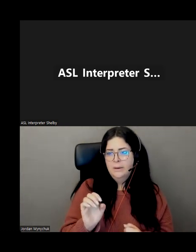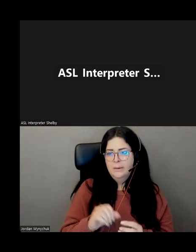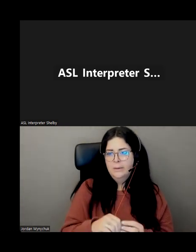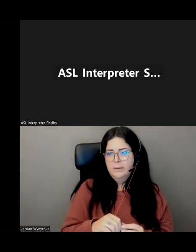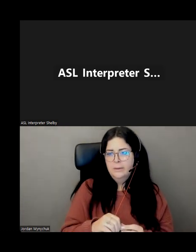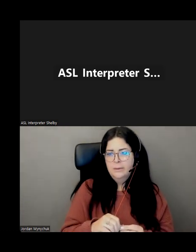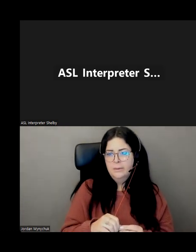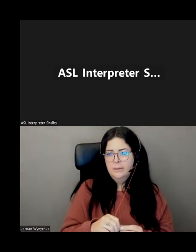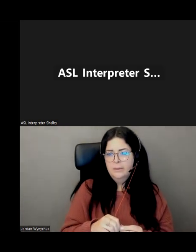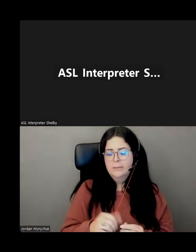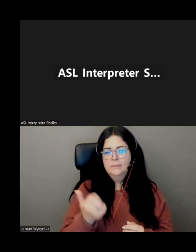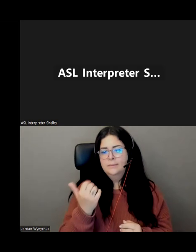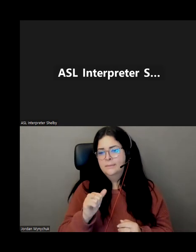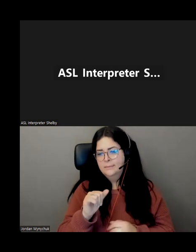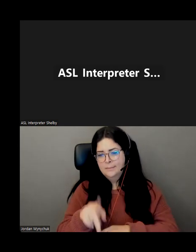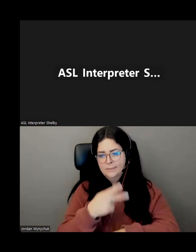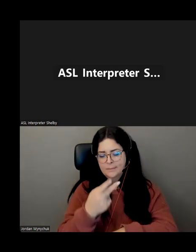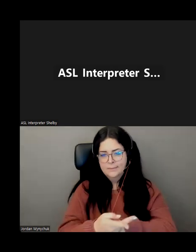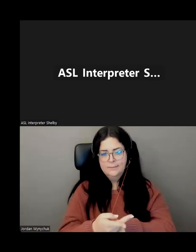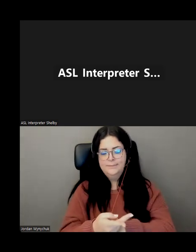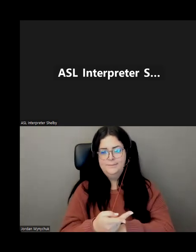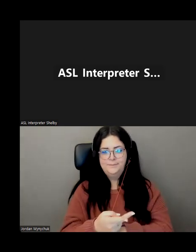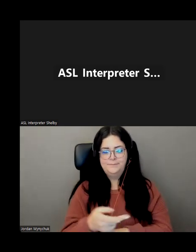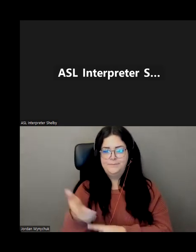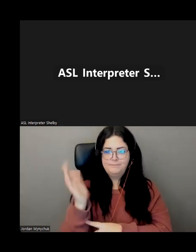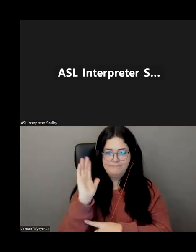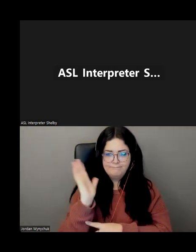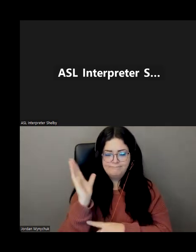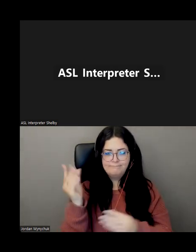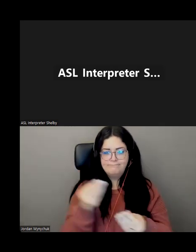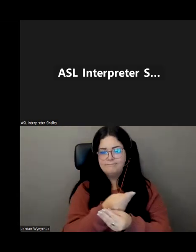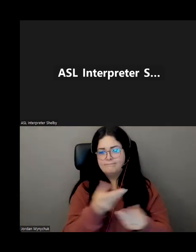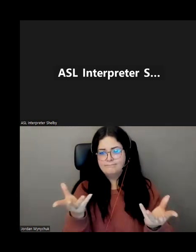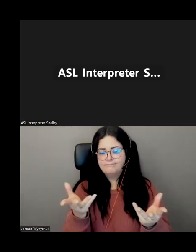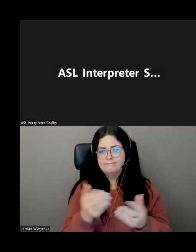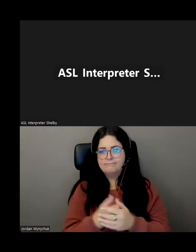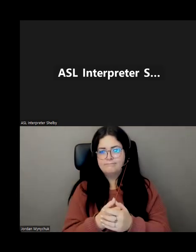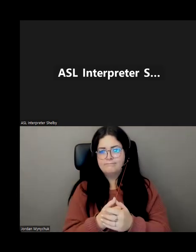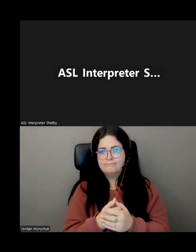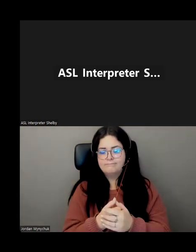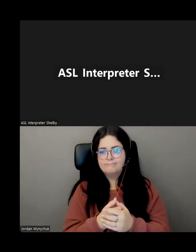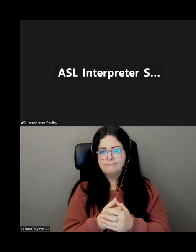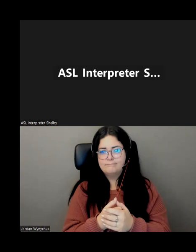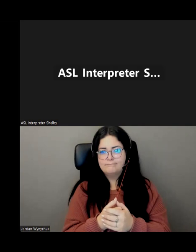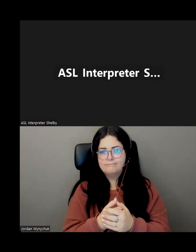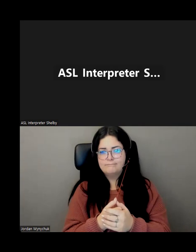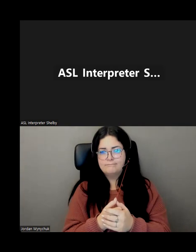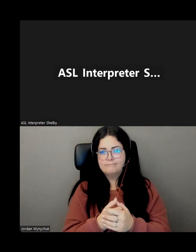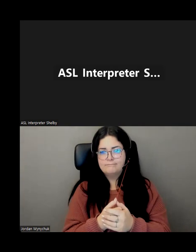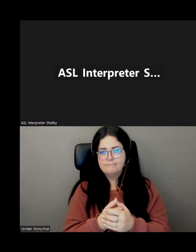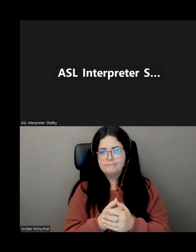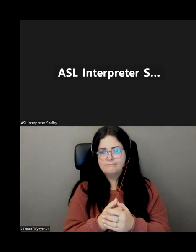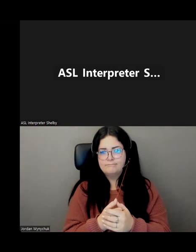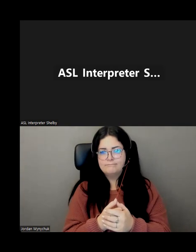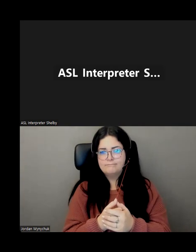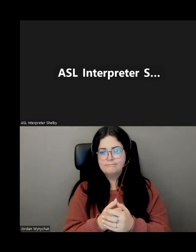that i'm doing any type of fall presentation is um what's the one thing that all